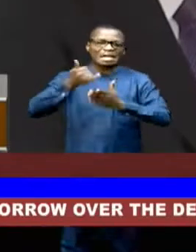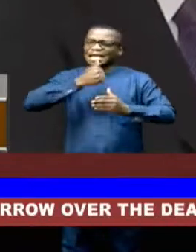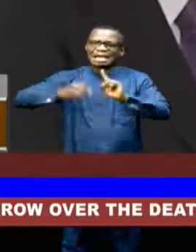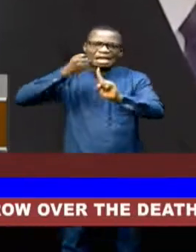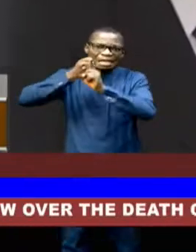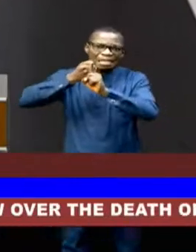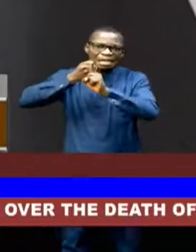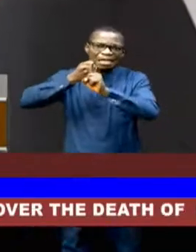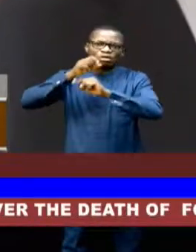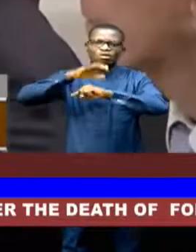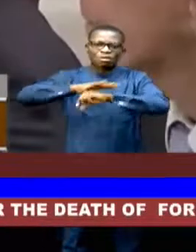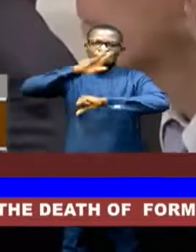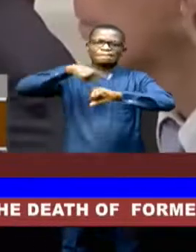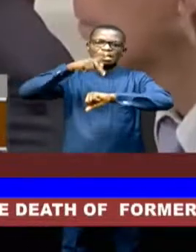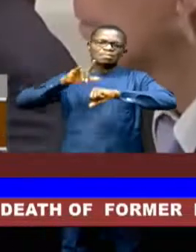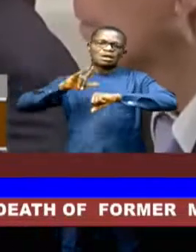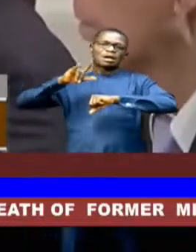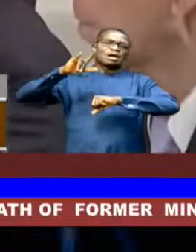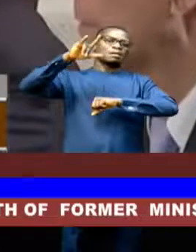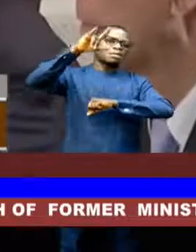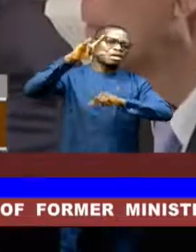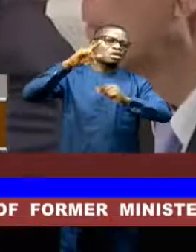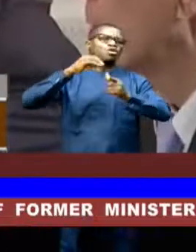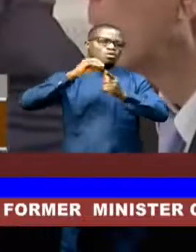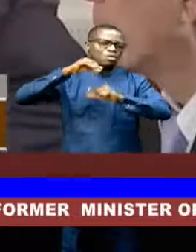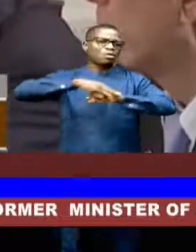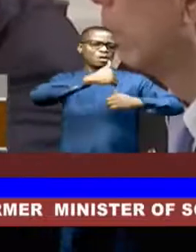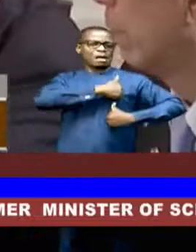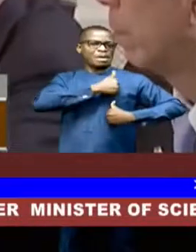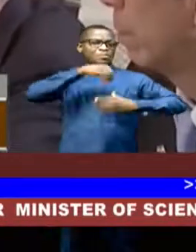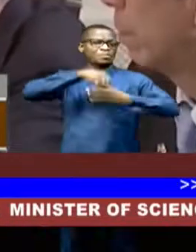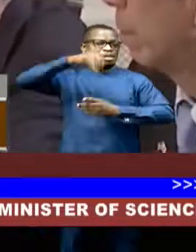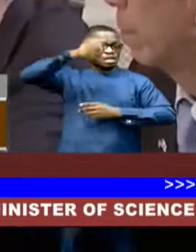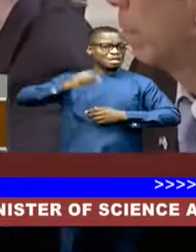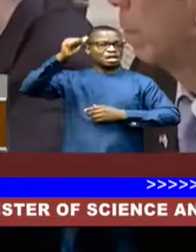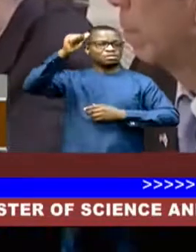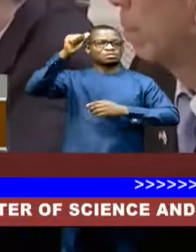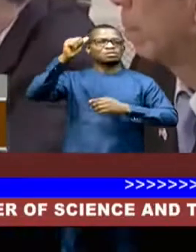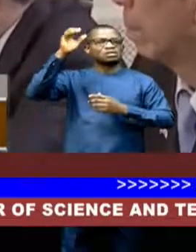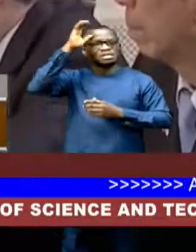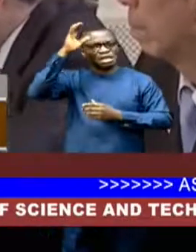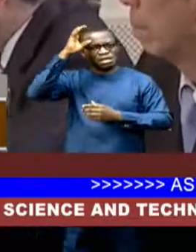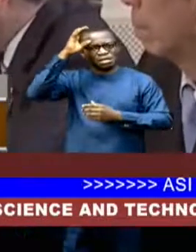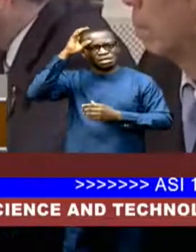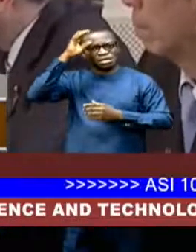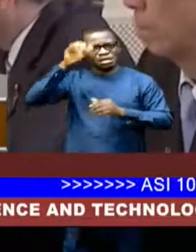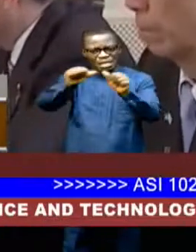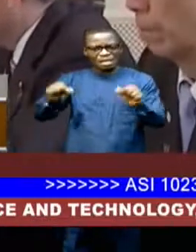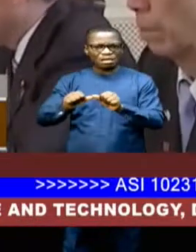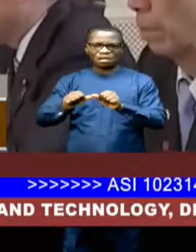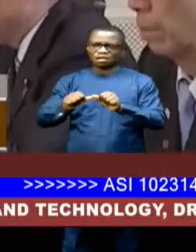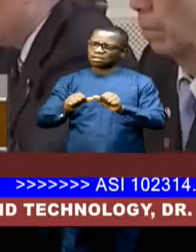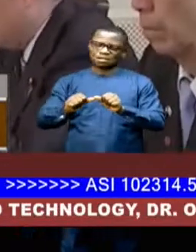aircraft, vessels, or armed forces in the South China Sea would invoke their mutual defense